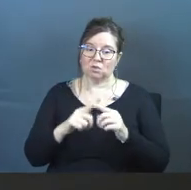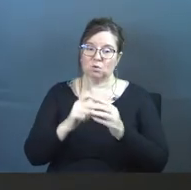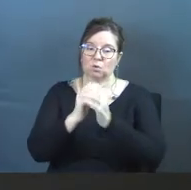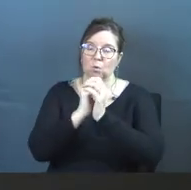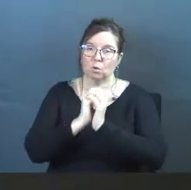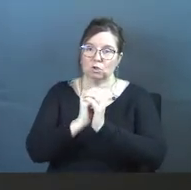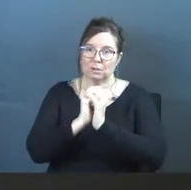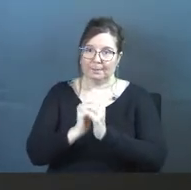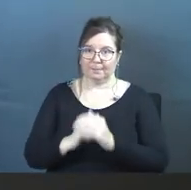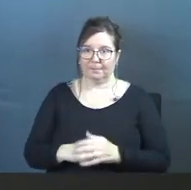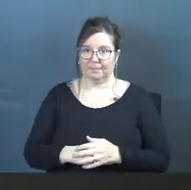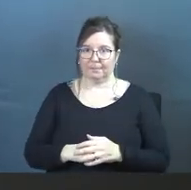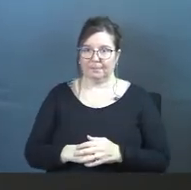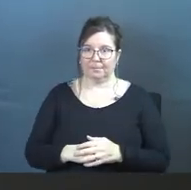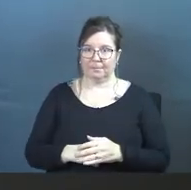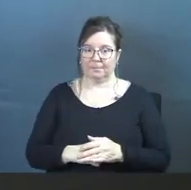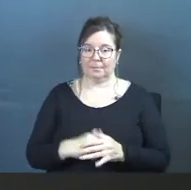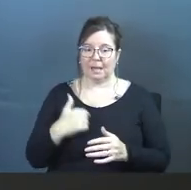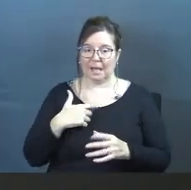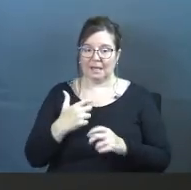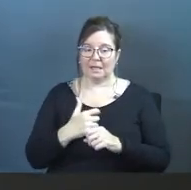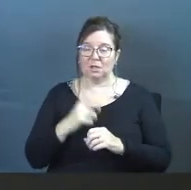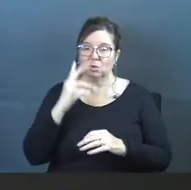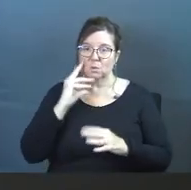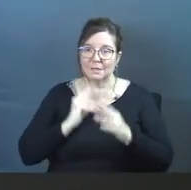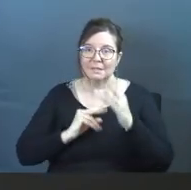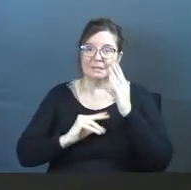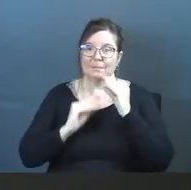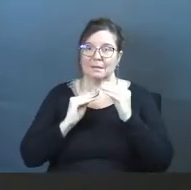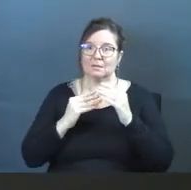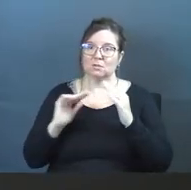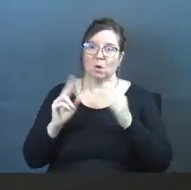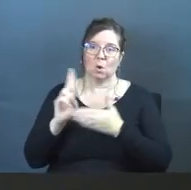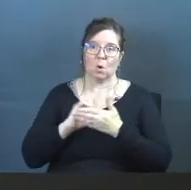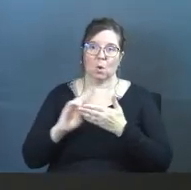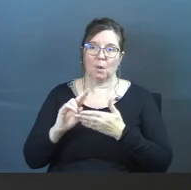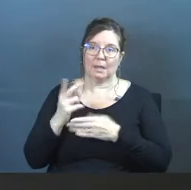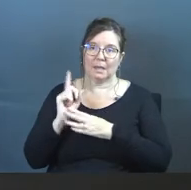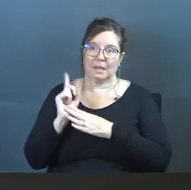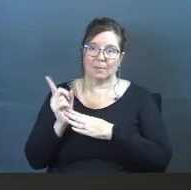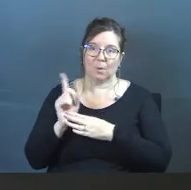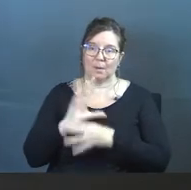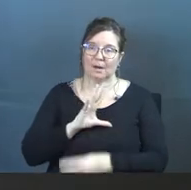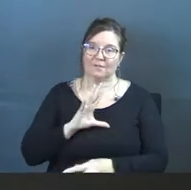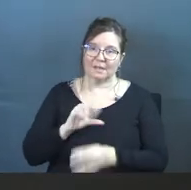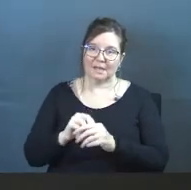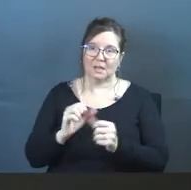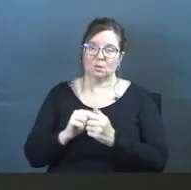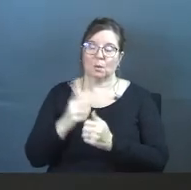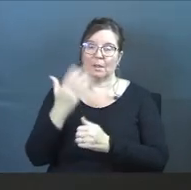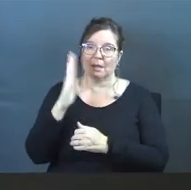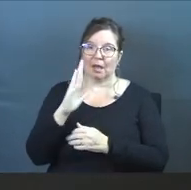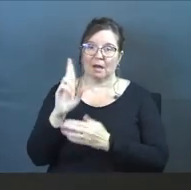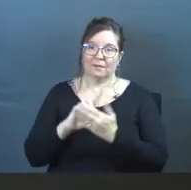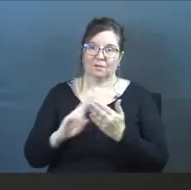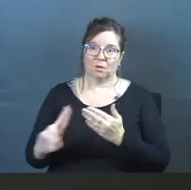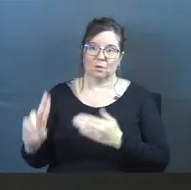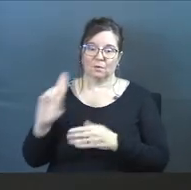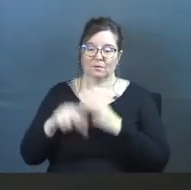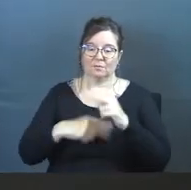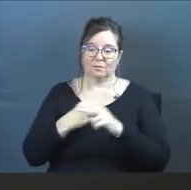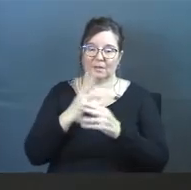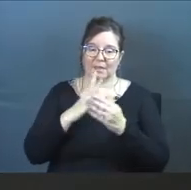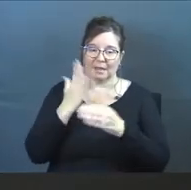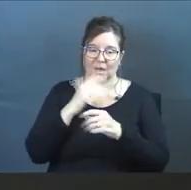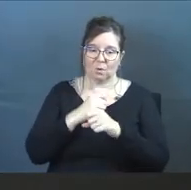worship. I get to experience a holy moment of engaging with the God of the universe, the